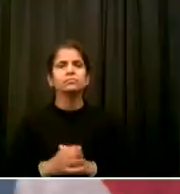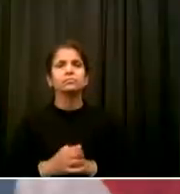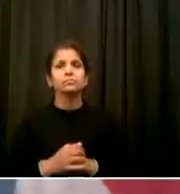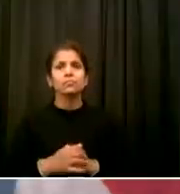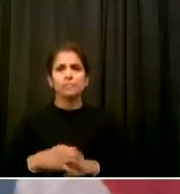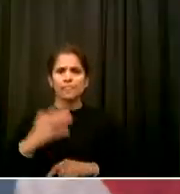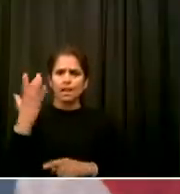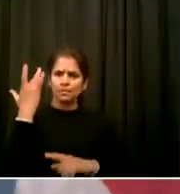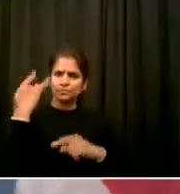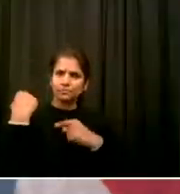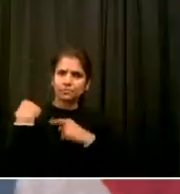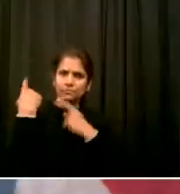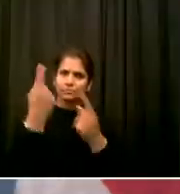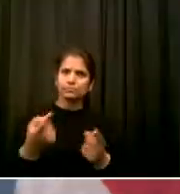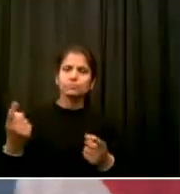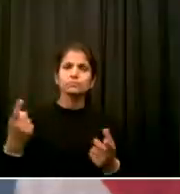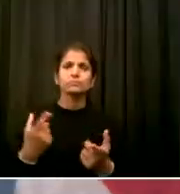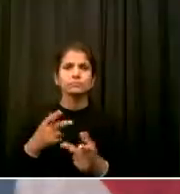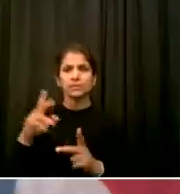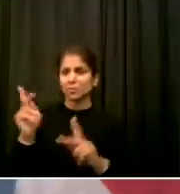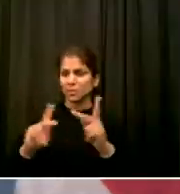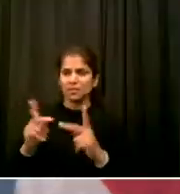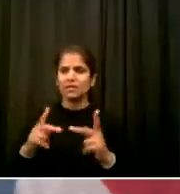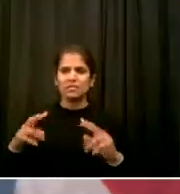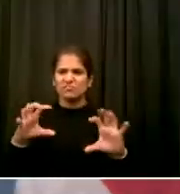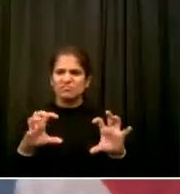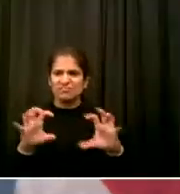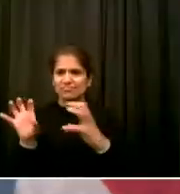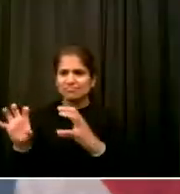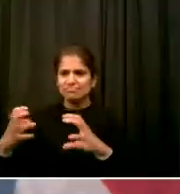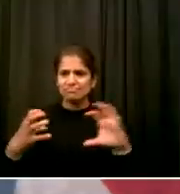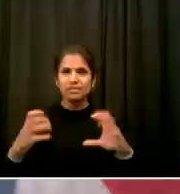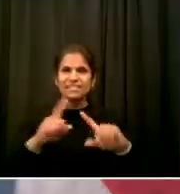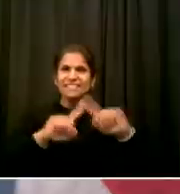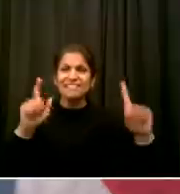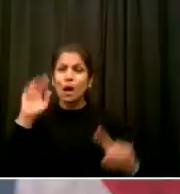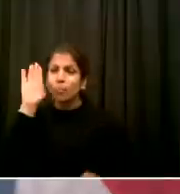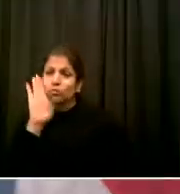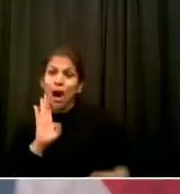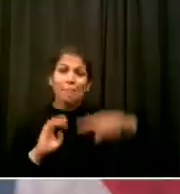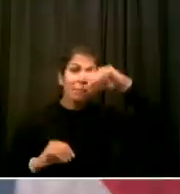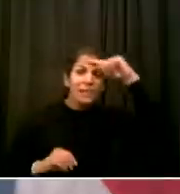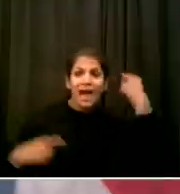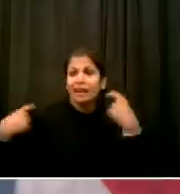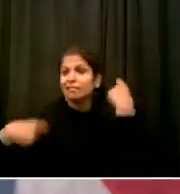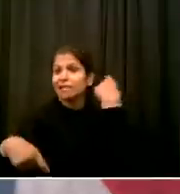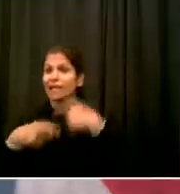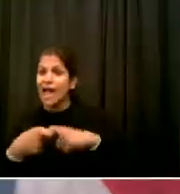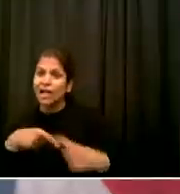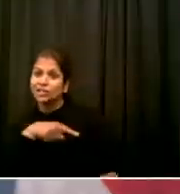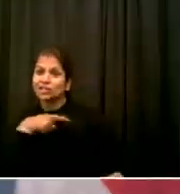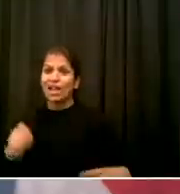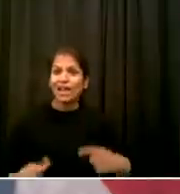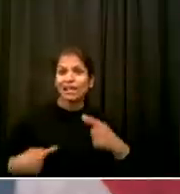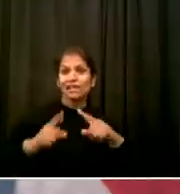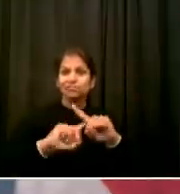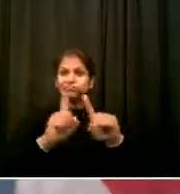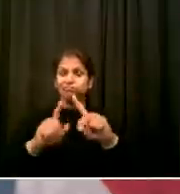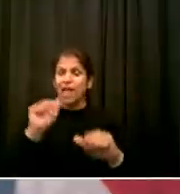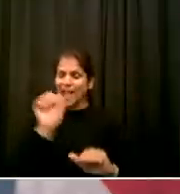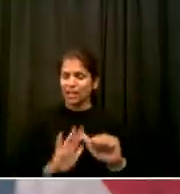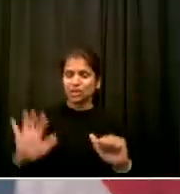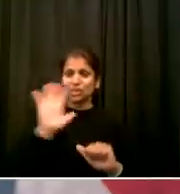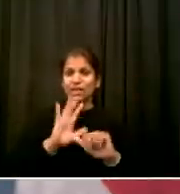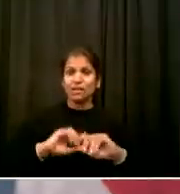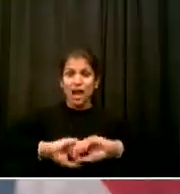placed upon Asian Americans such as the model minority? The work begins by admitting that